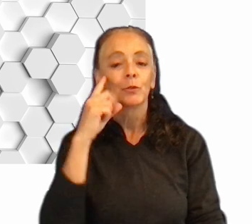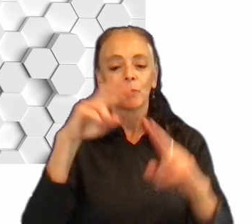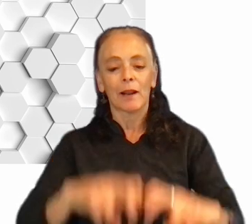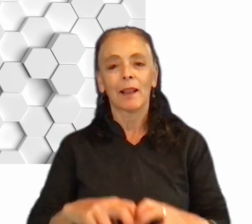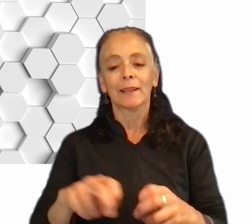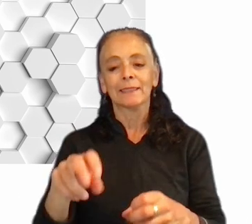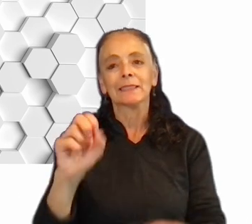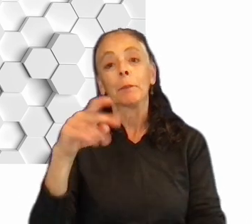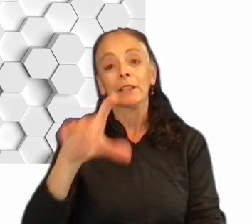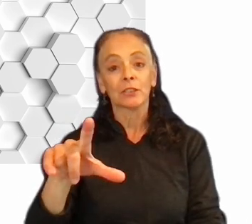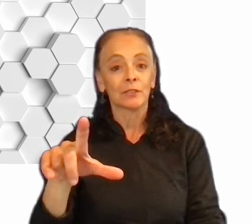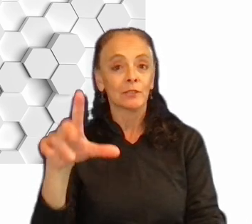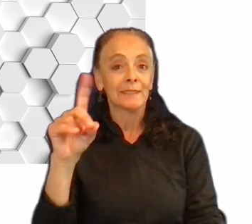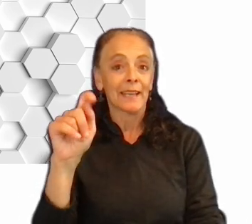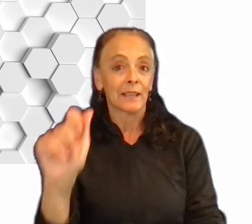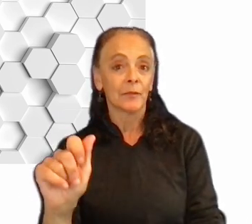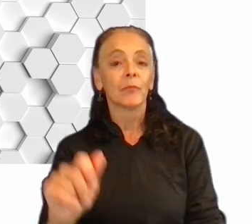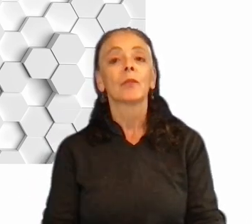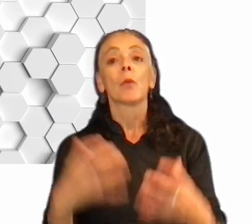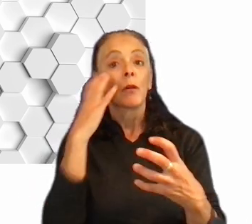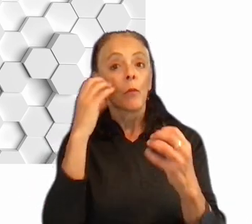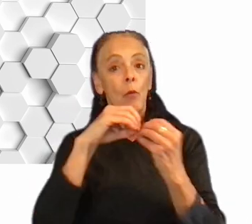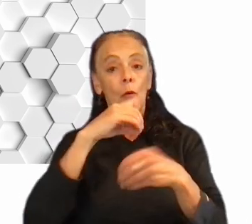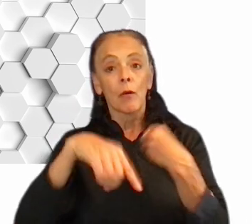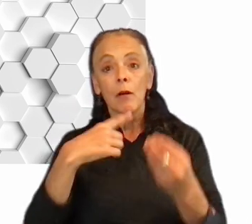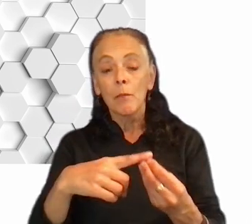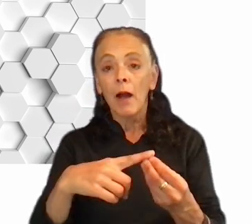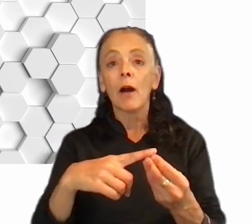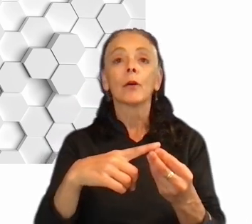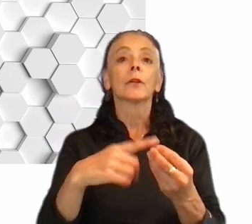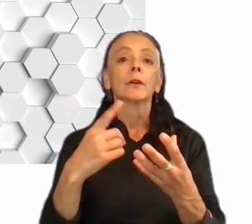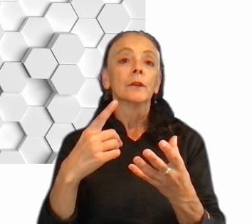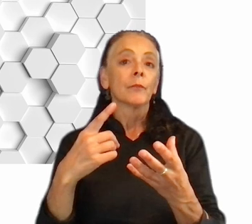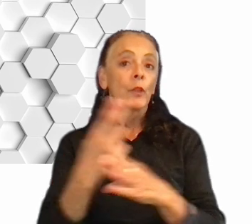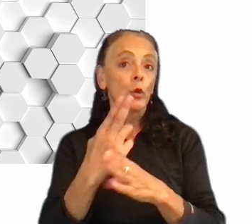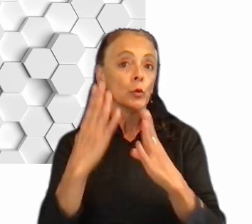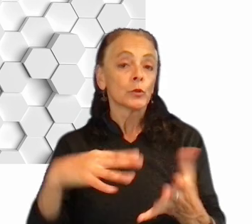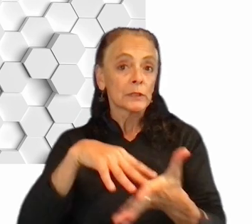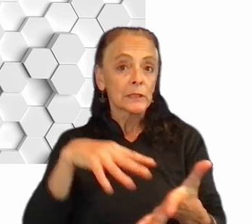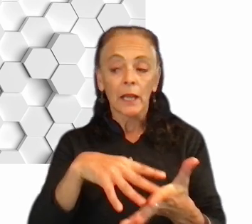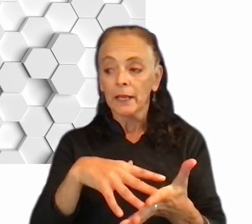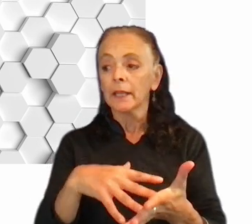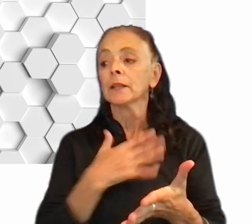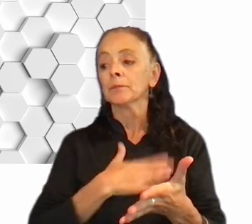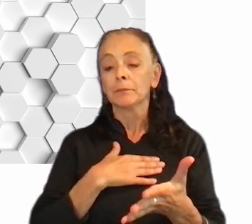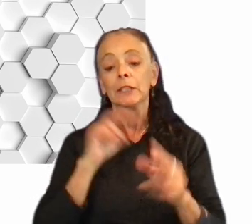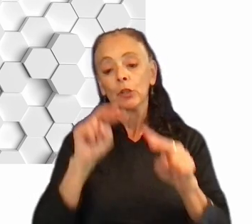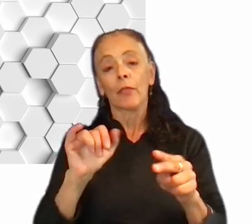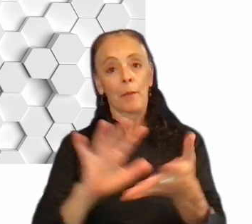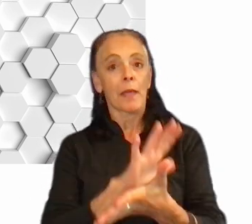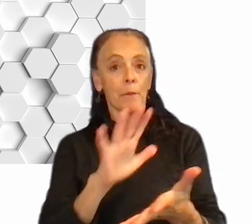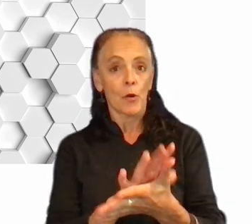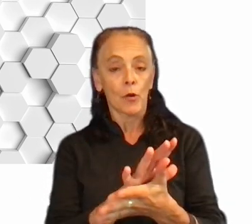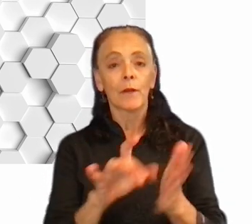If you would like to know more about the results of the user study, I invite you to take a look at the paper, you can